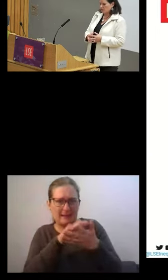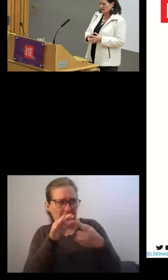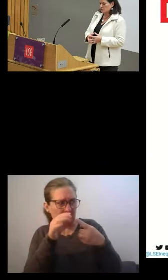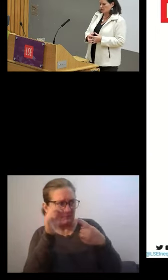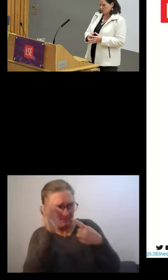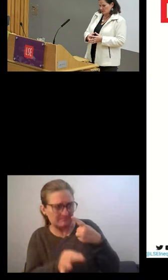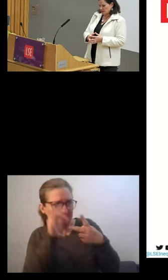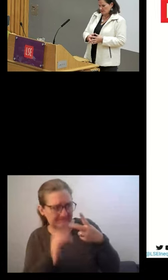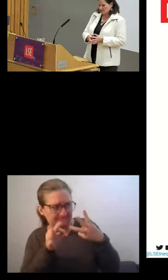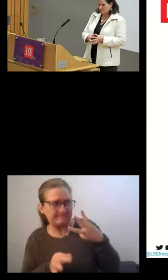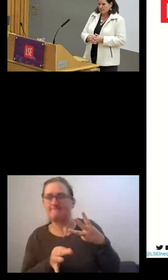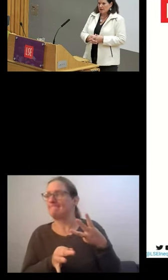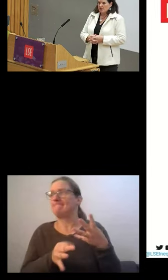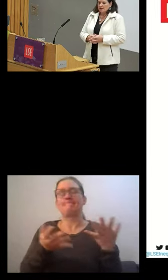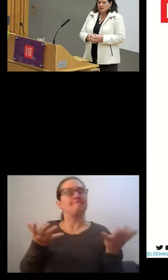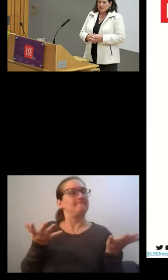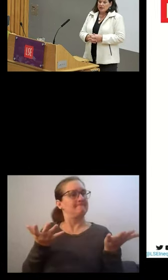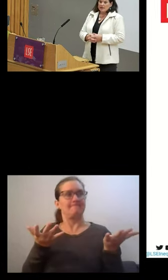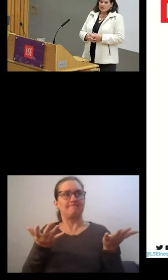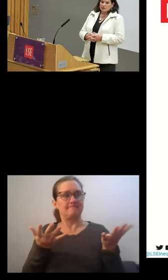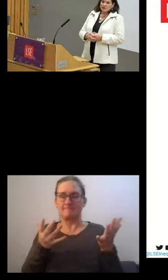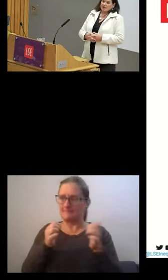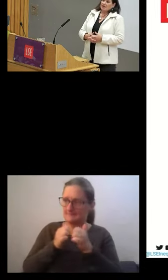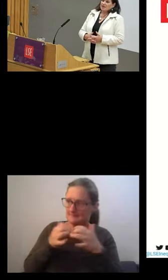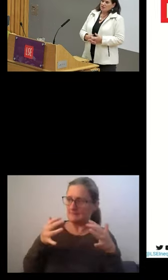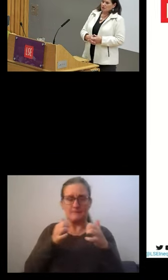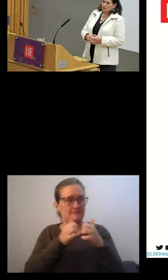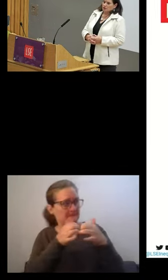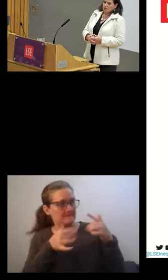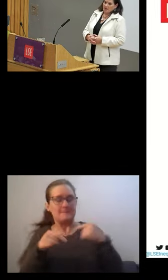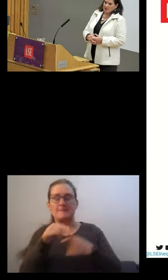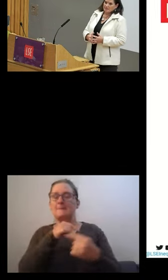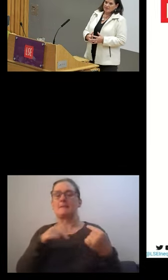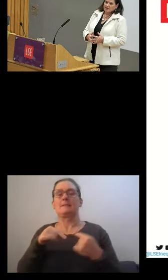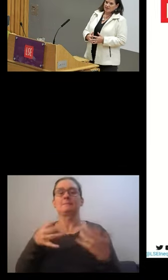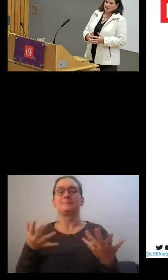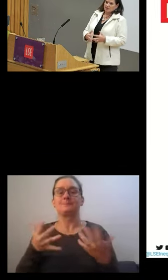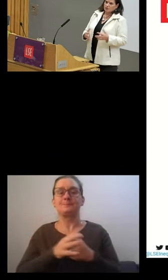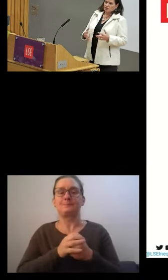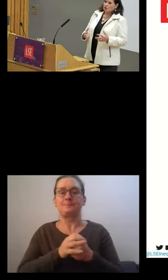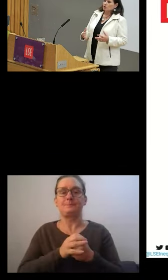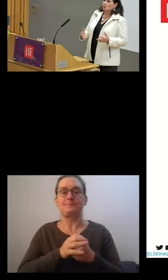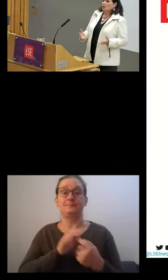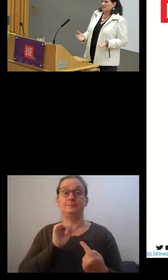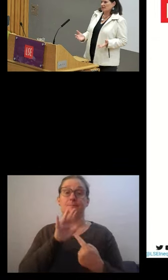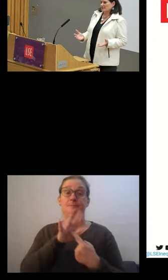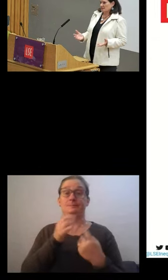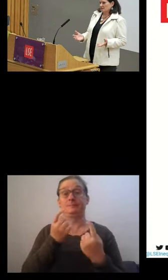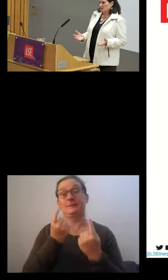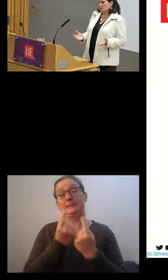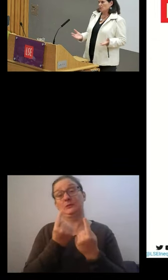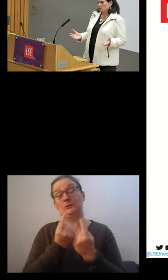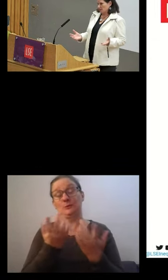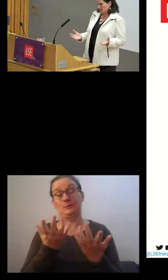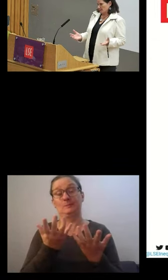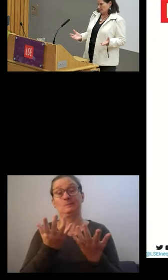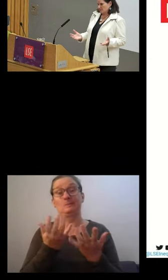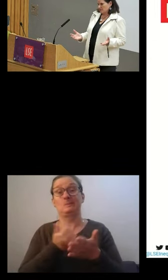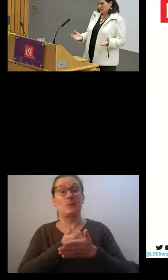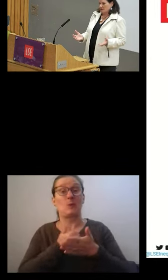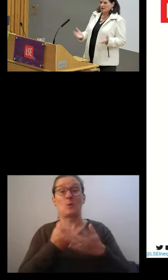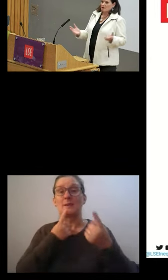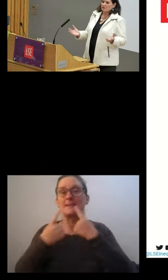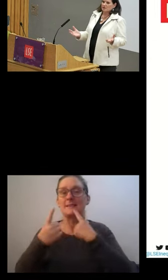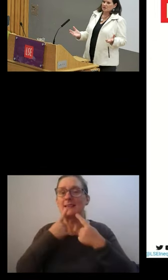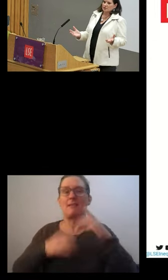who has which perspective. The other key issue that we have is that we don't always have the data that we would like to